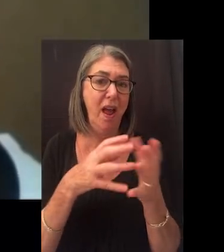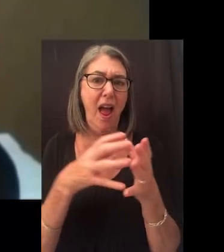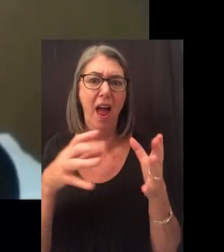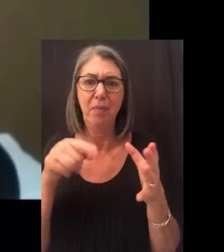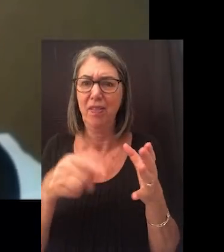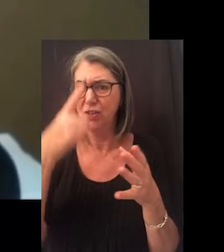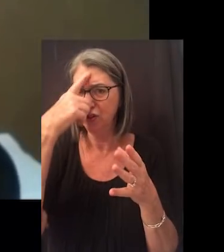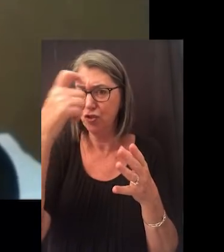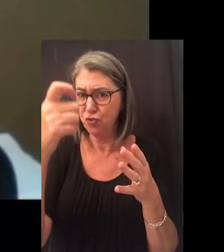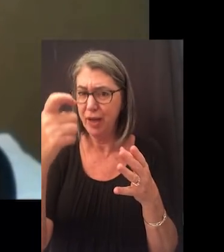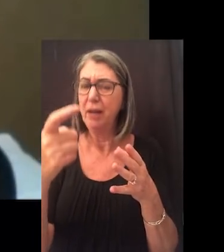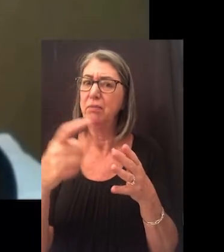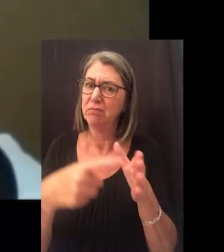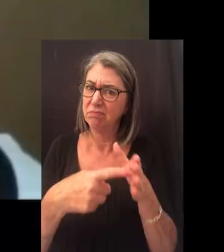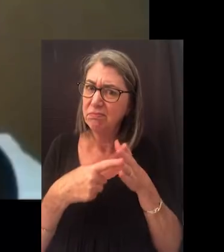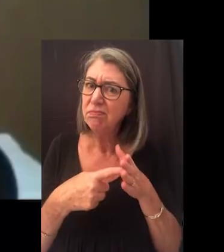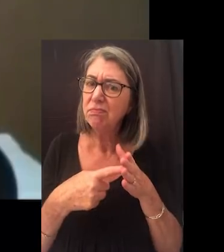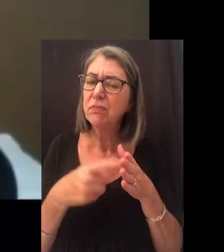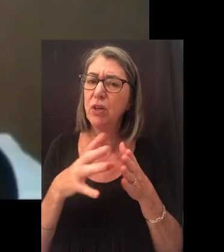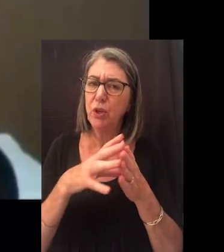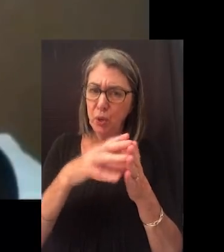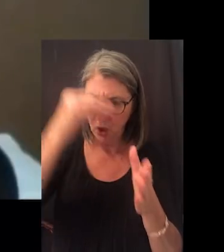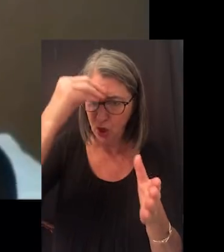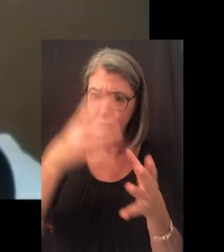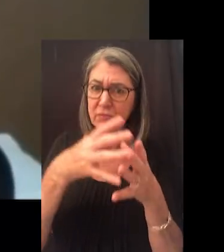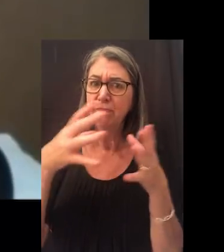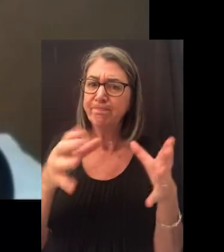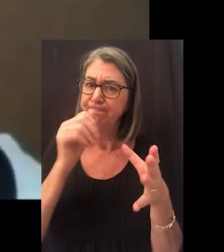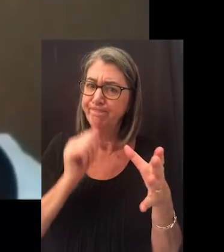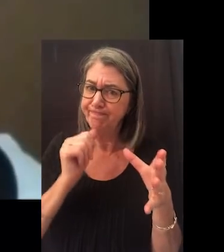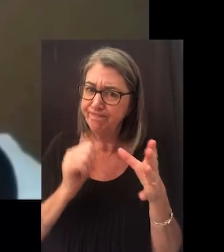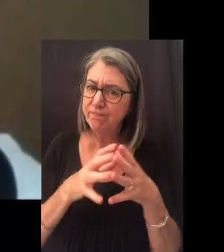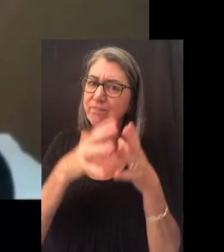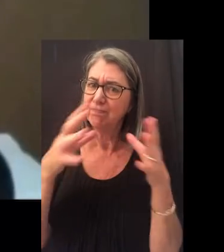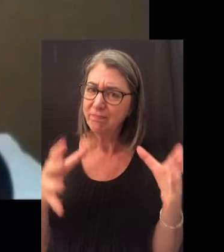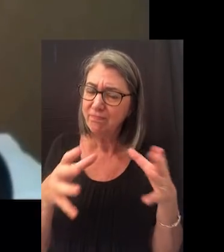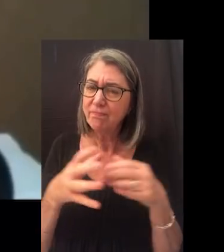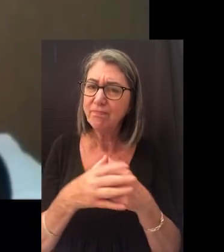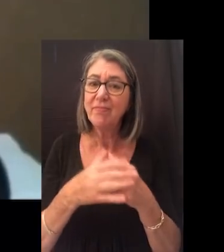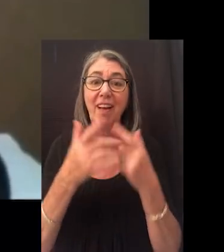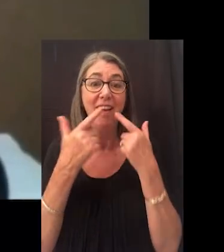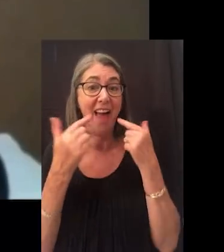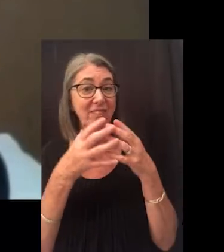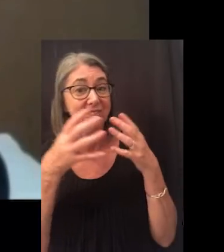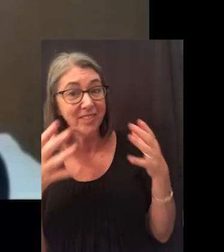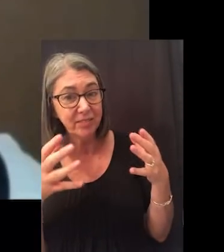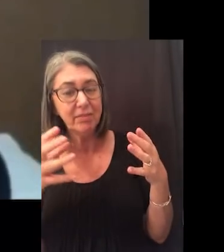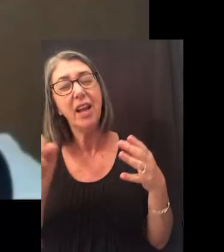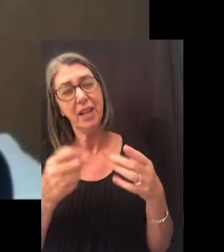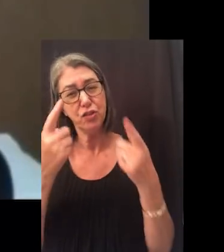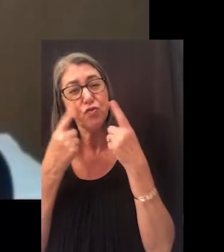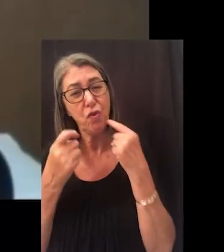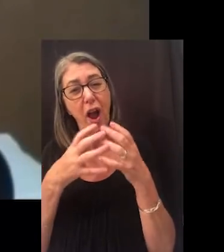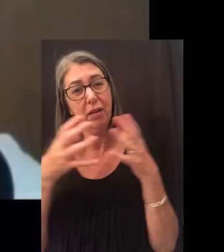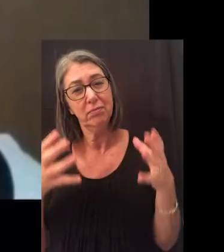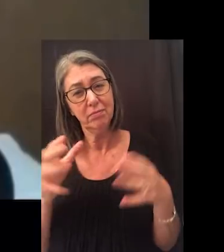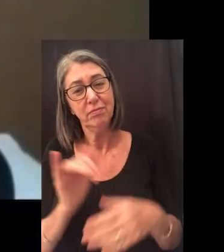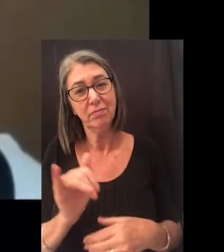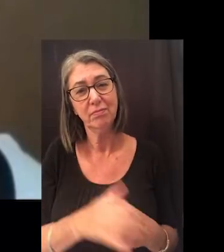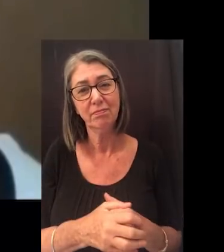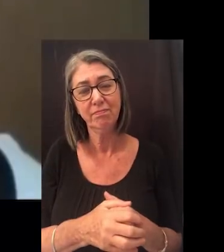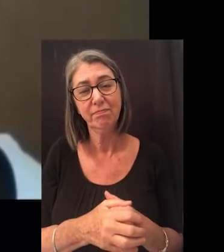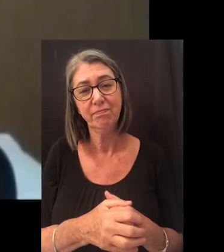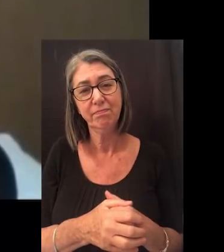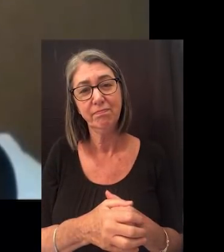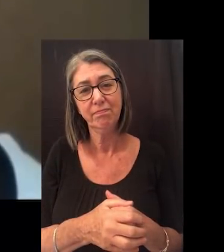professional nurses how much this dream entailed. You learned much, endured much, laughed much, and yes,